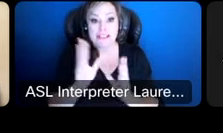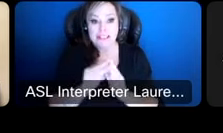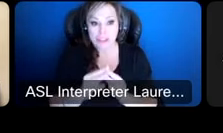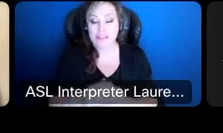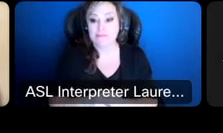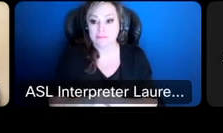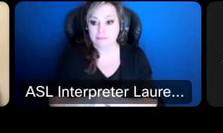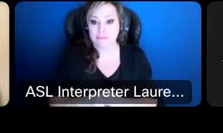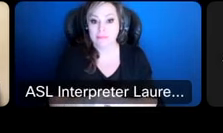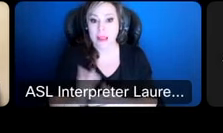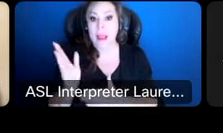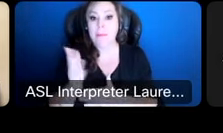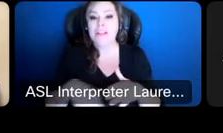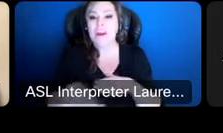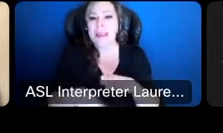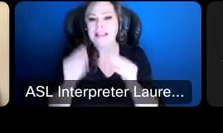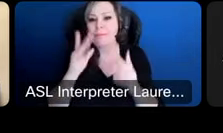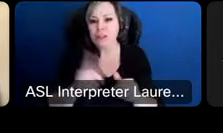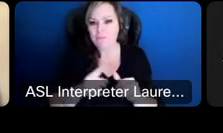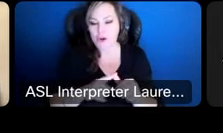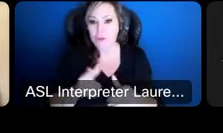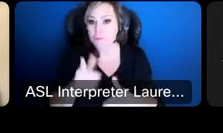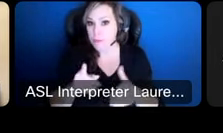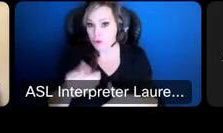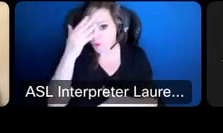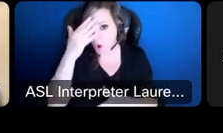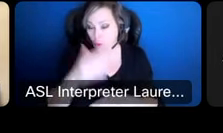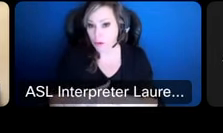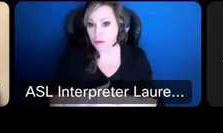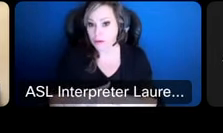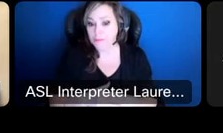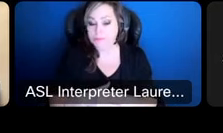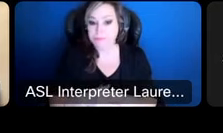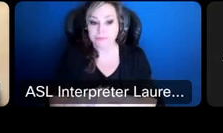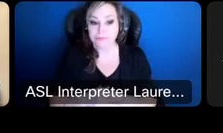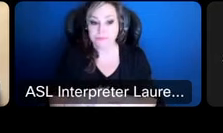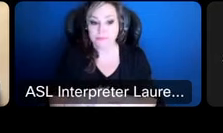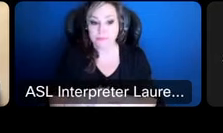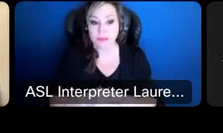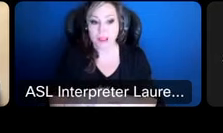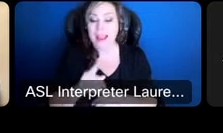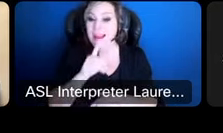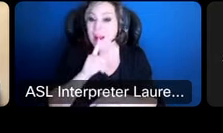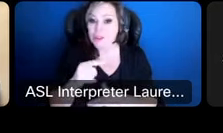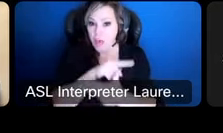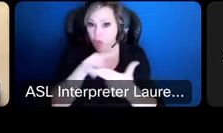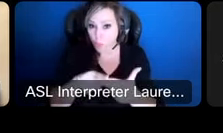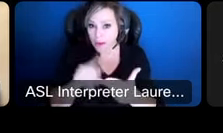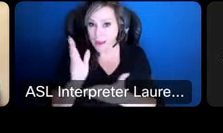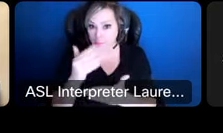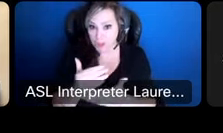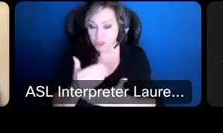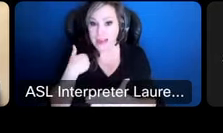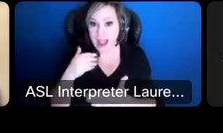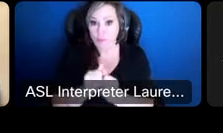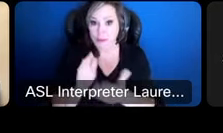off with some budget basics some of you out there may already know this but some of you may not there are actually three budgets in a school